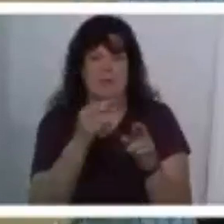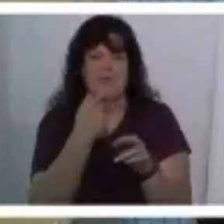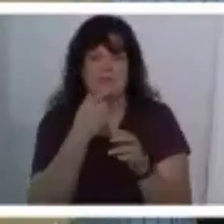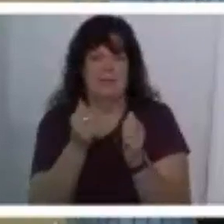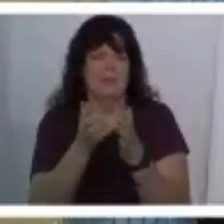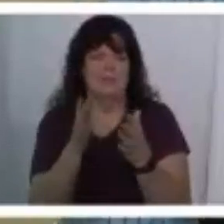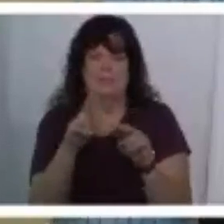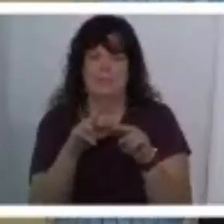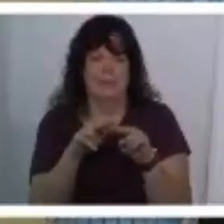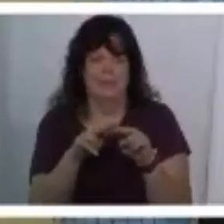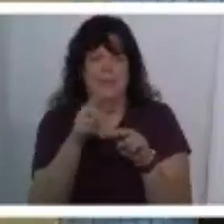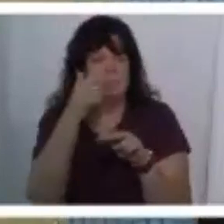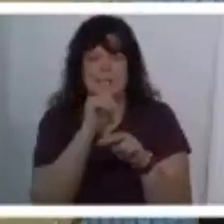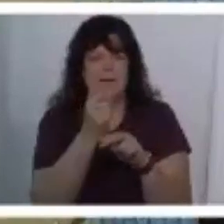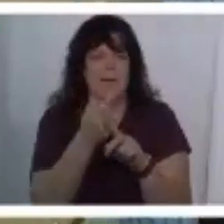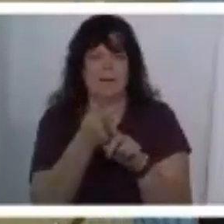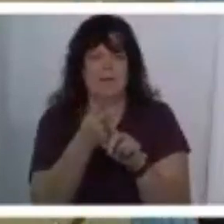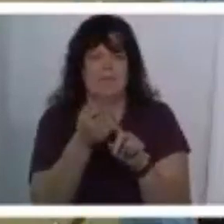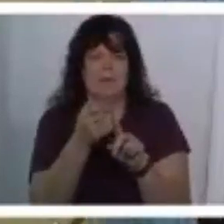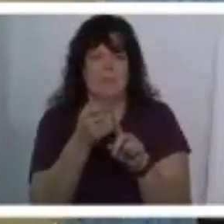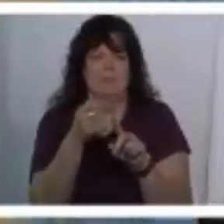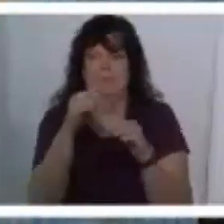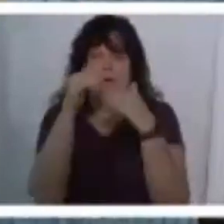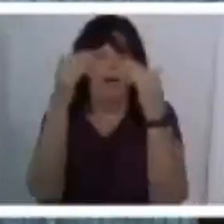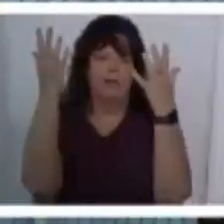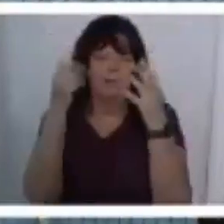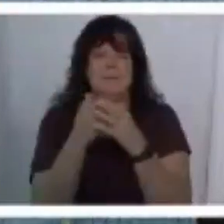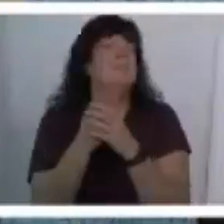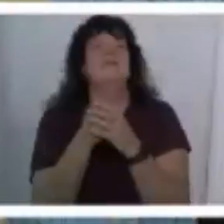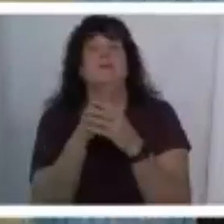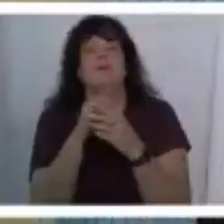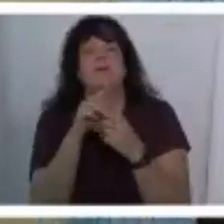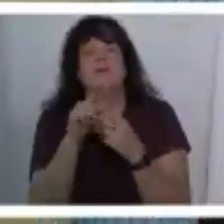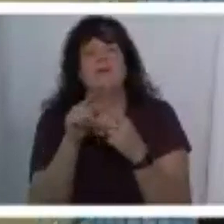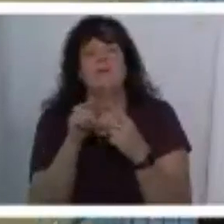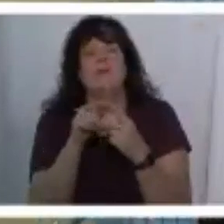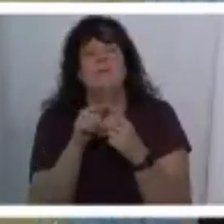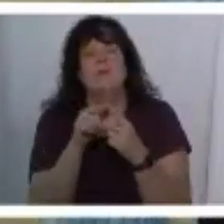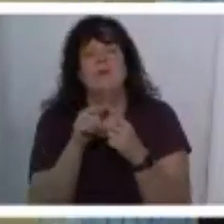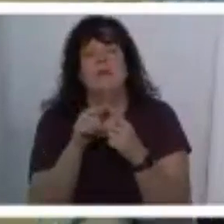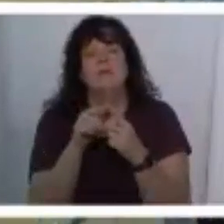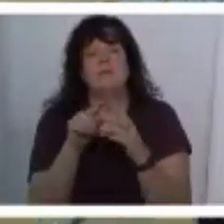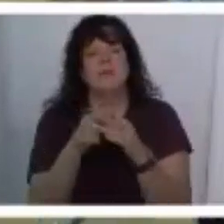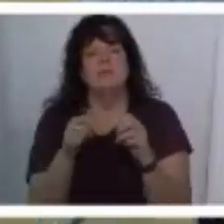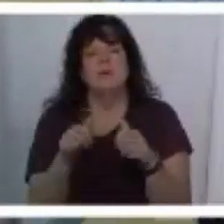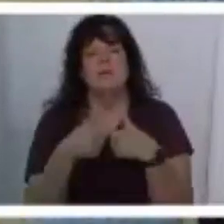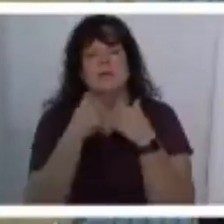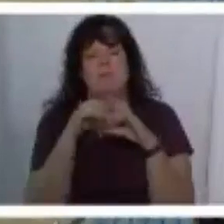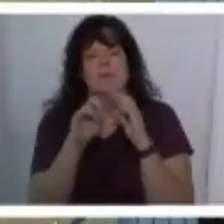because this is not coming from on high when when i arrived in oklahoma city uh to